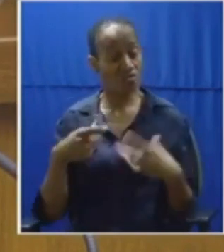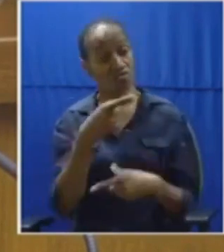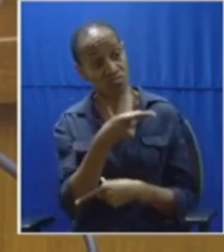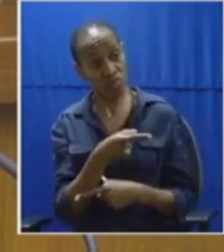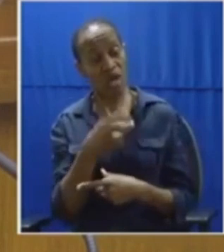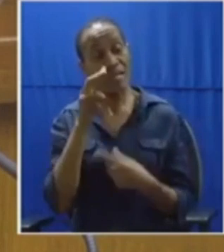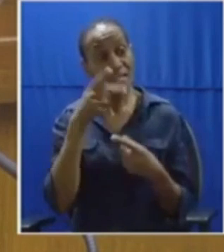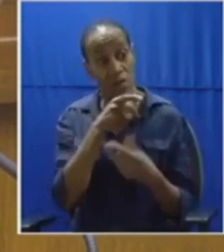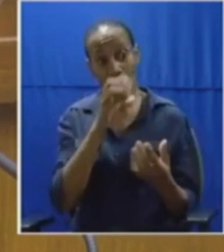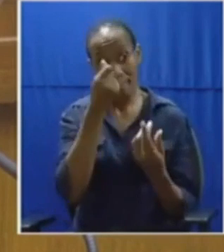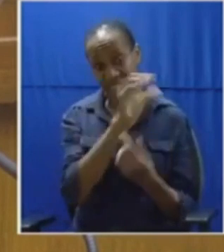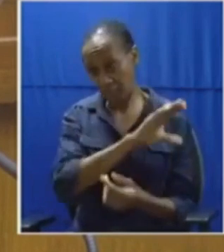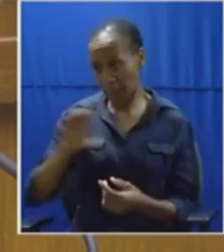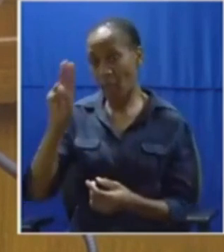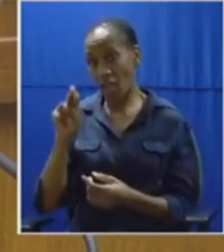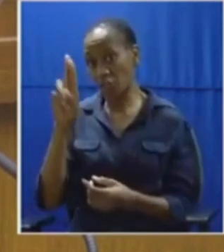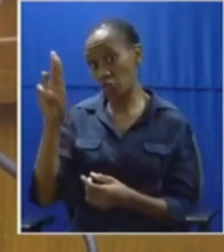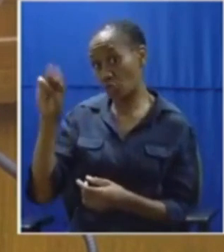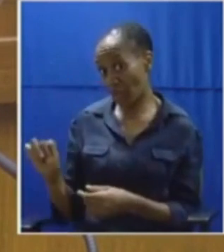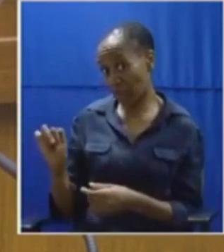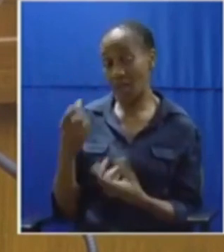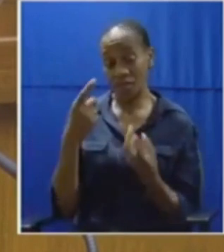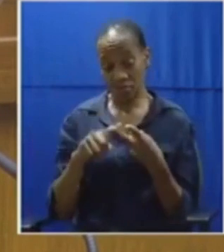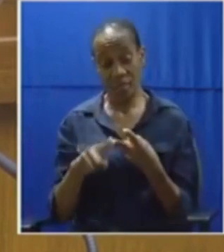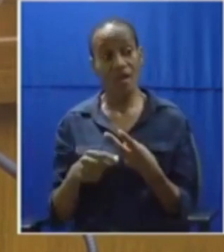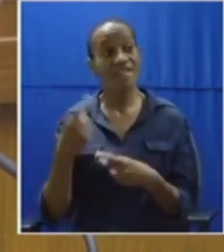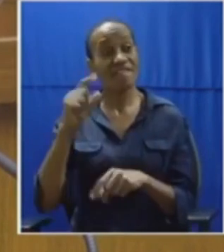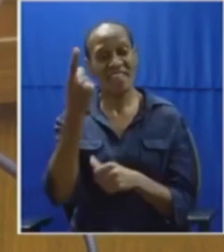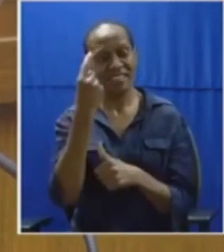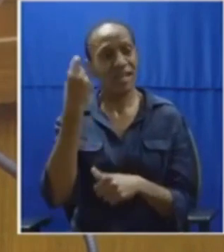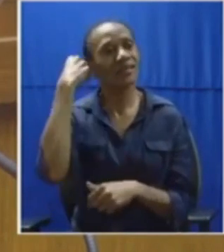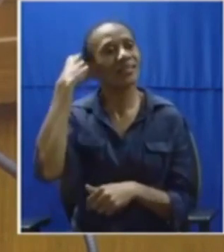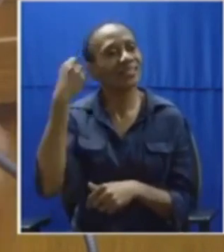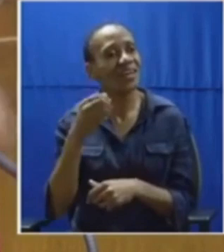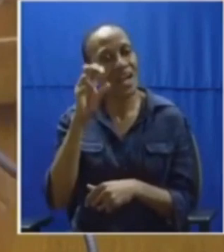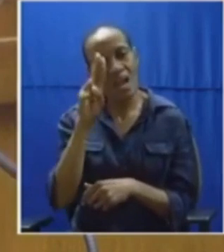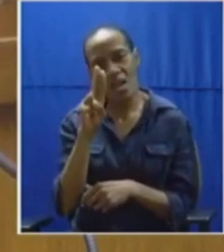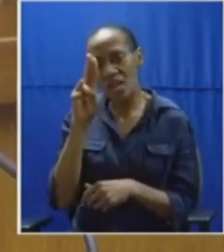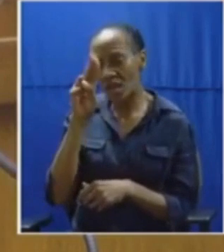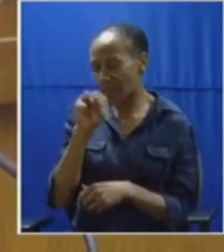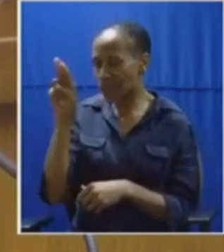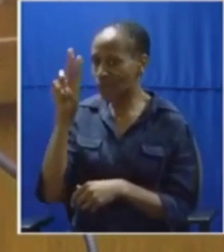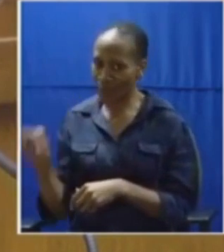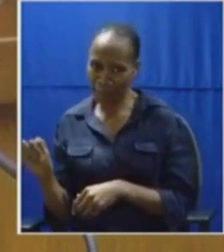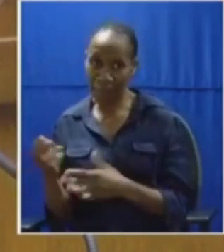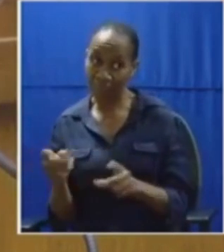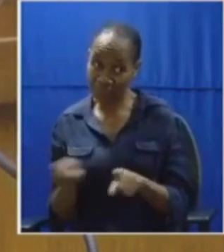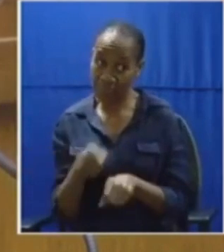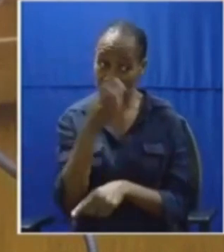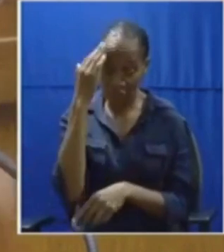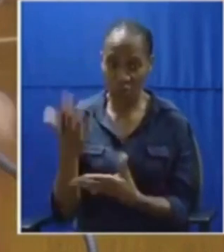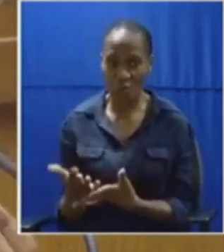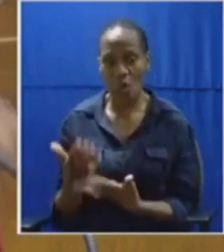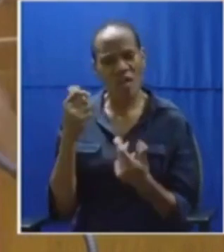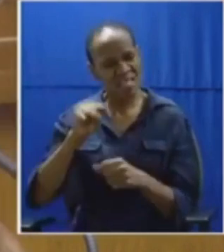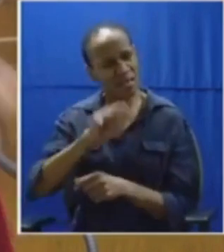the num and you're not going to be the first general secretary of the num without changing property relations in south africa president